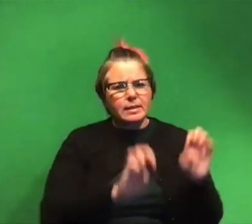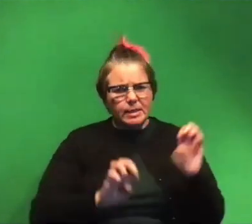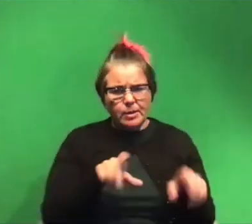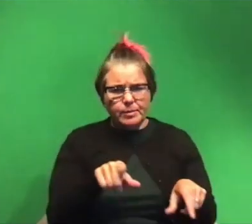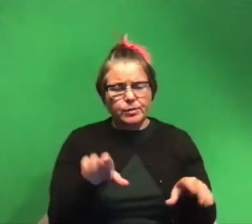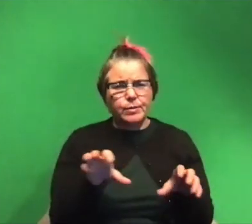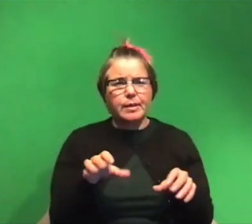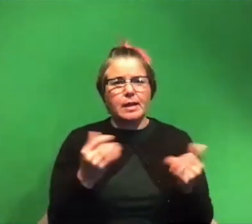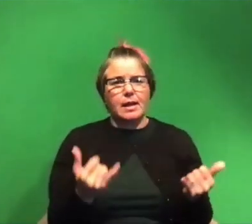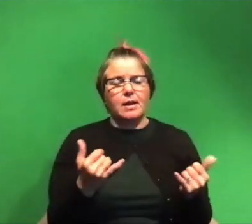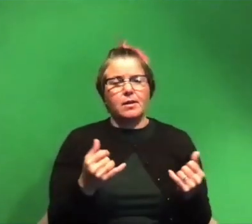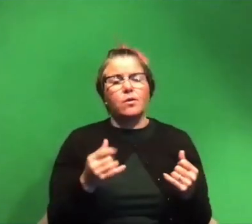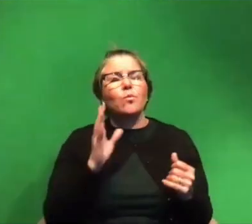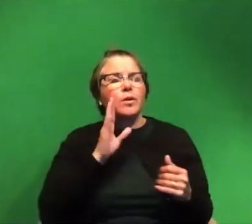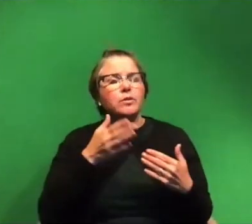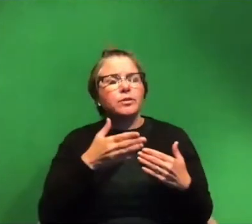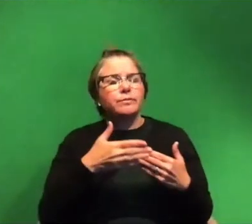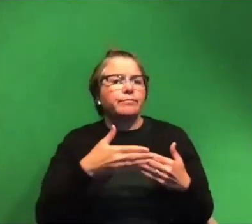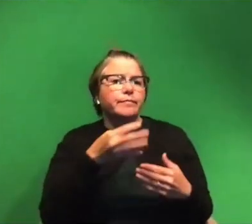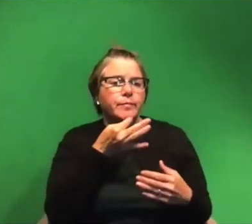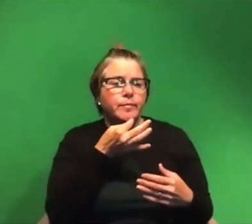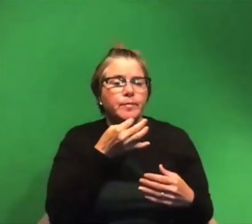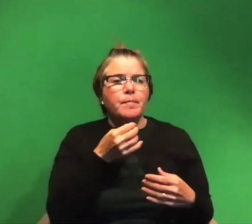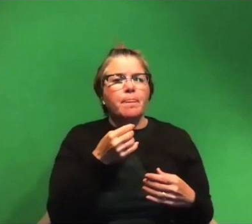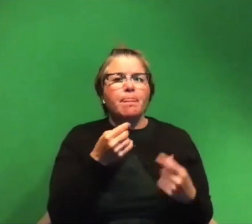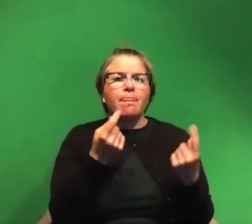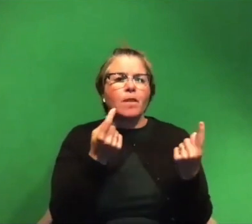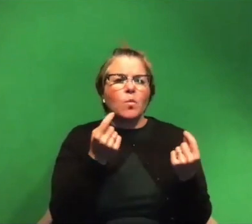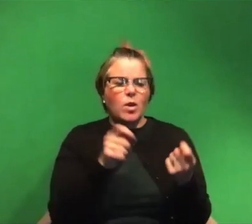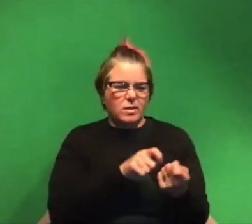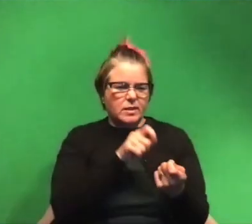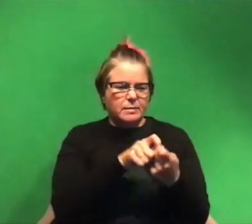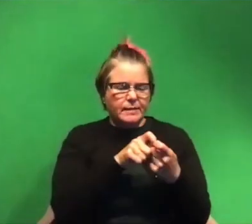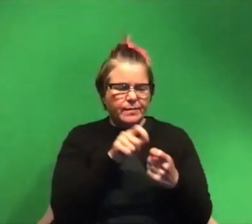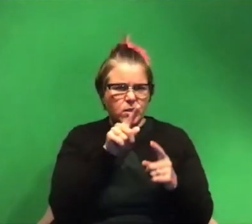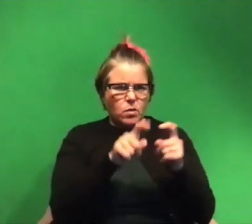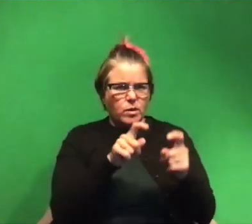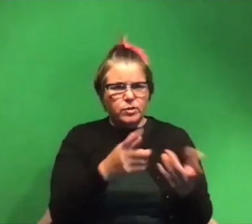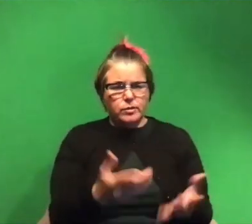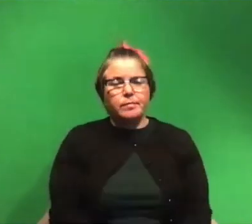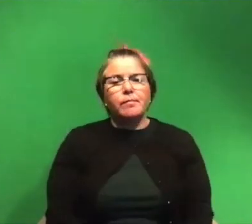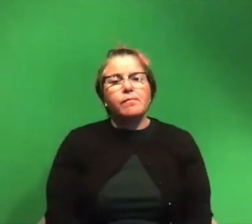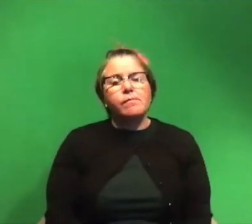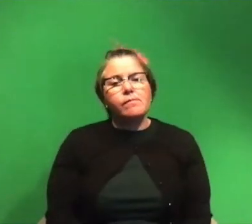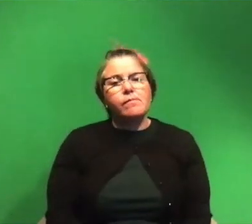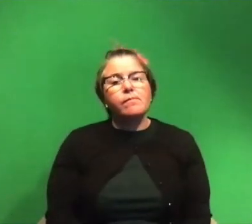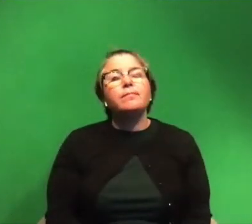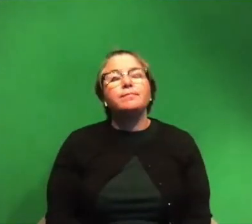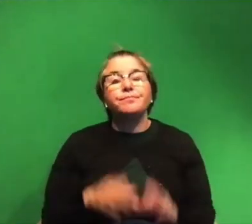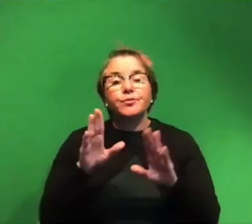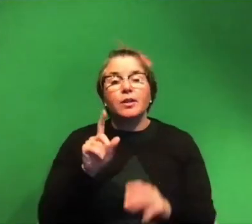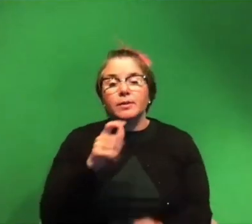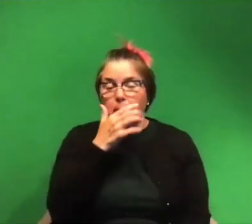um now or you're going to plan to do in the near future like what are the specific questions that you're asking that's a great question